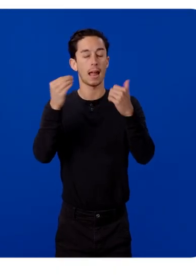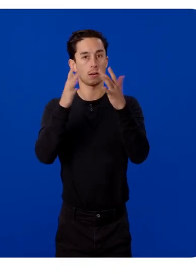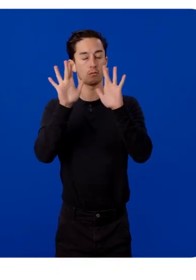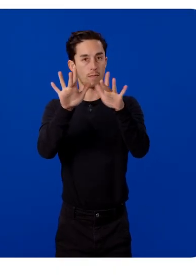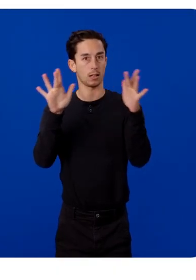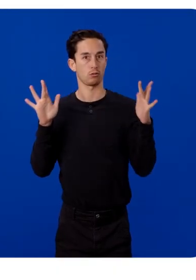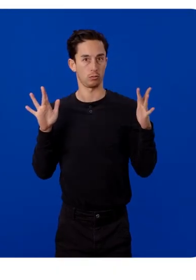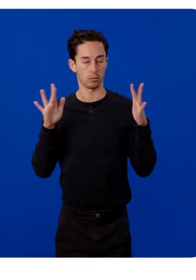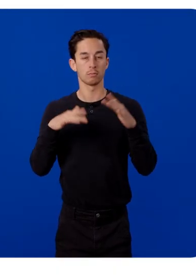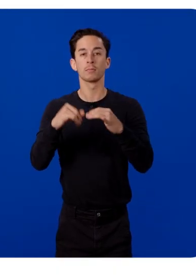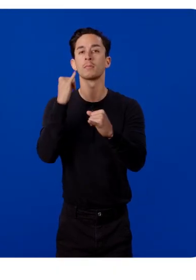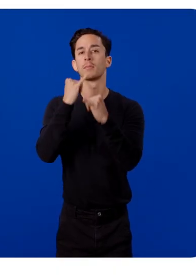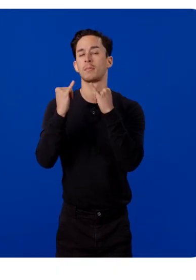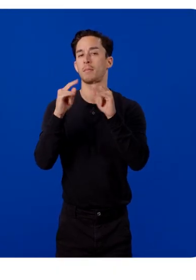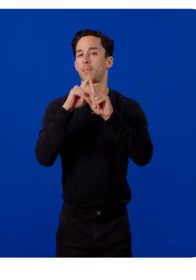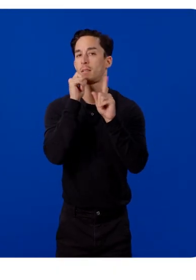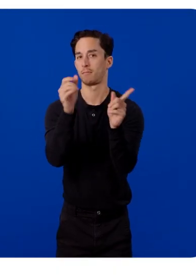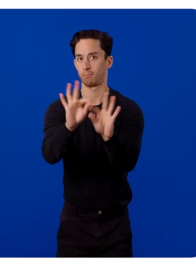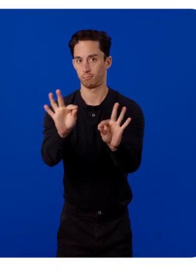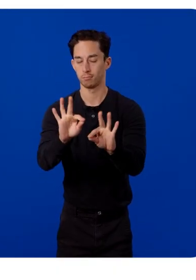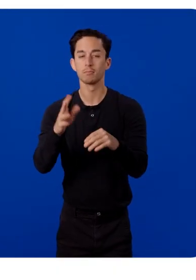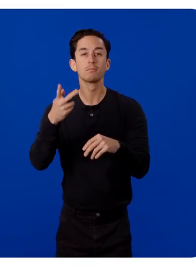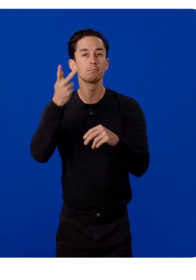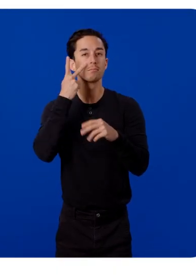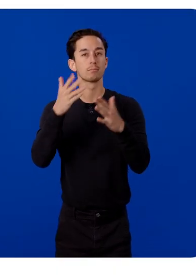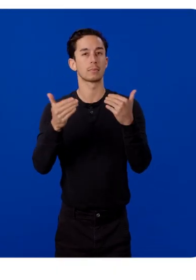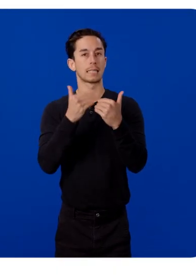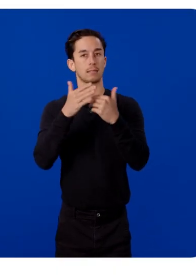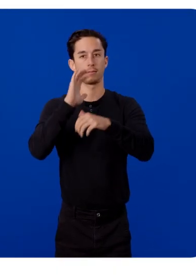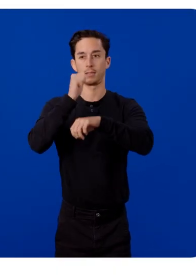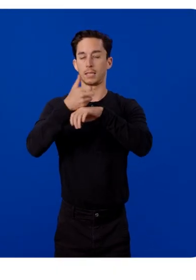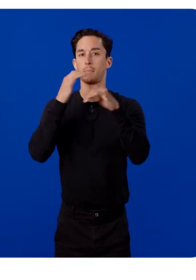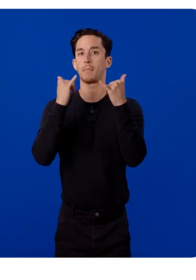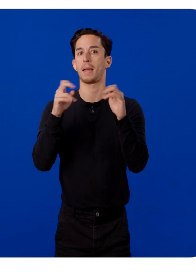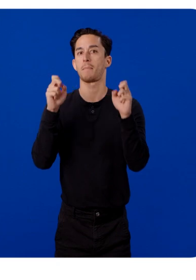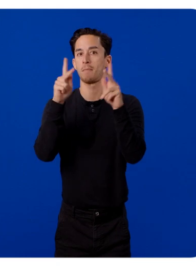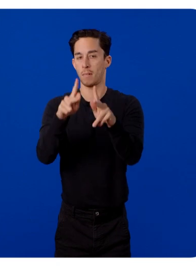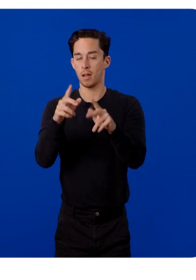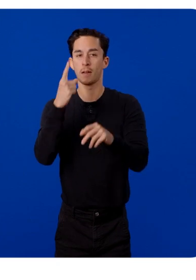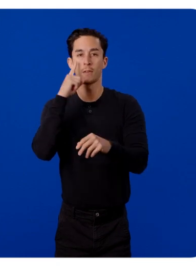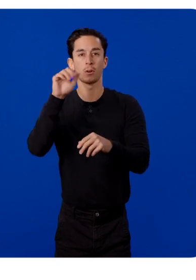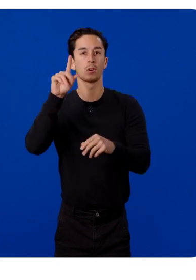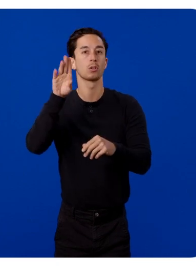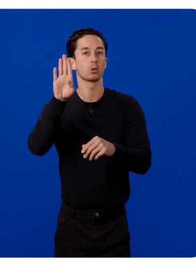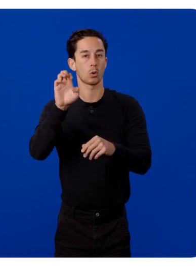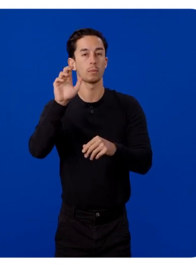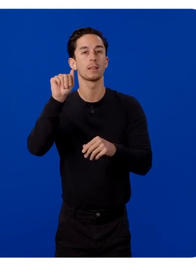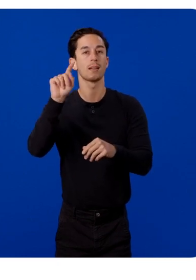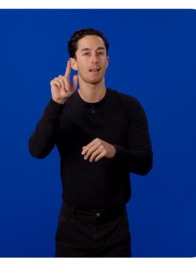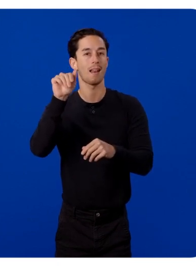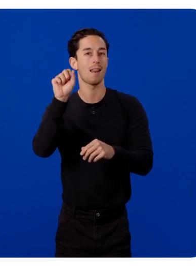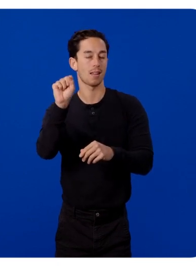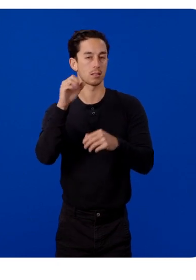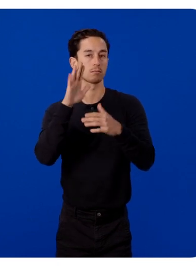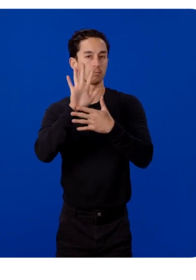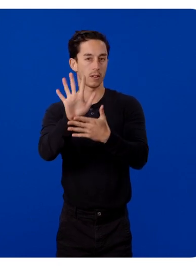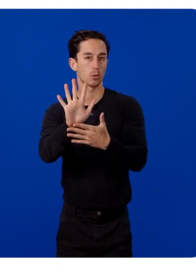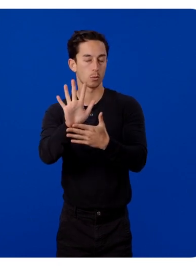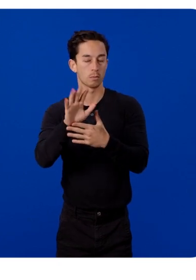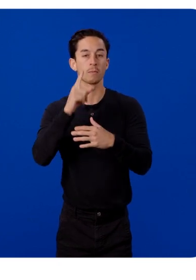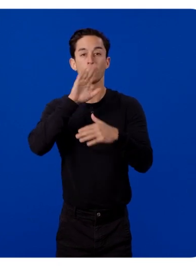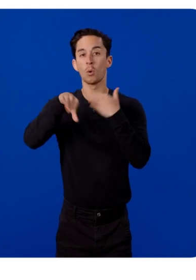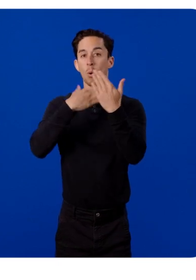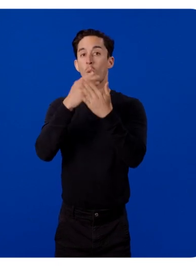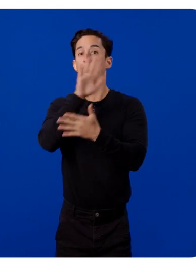reflections. Last but not least, you'll see how easy it is to implement playback for Dolby Atmos-enabled videos. With all these